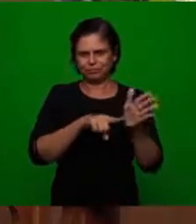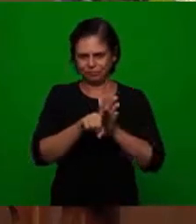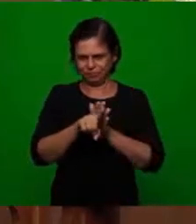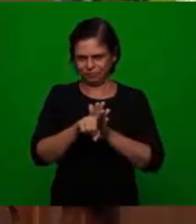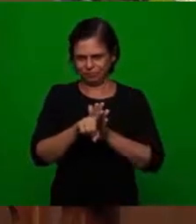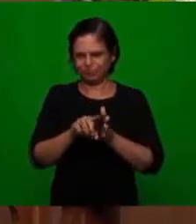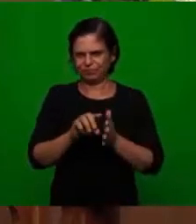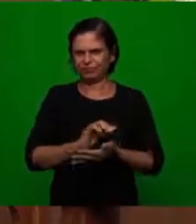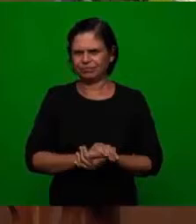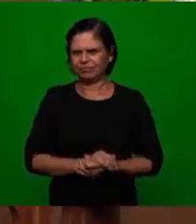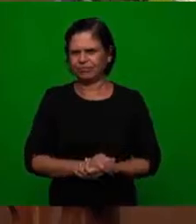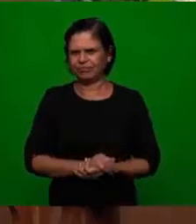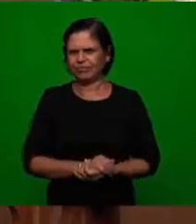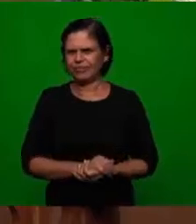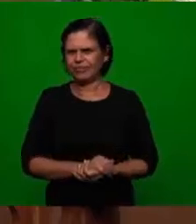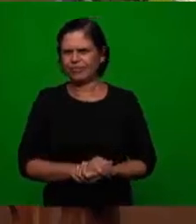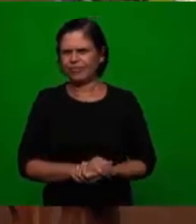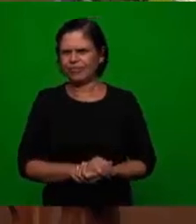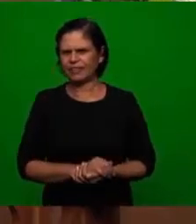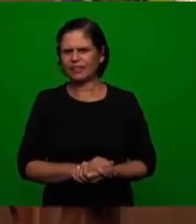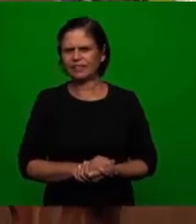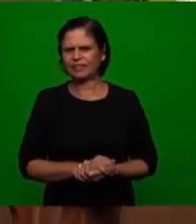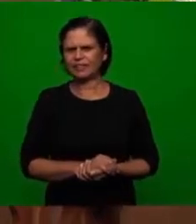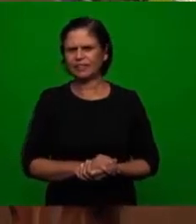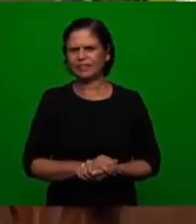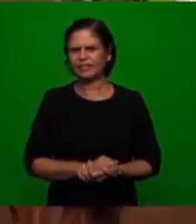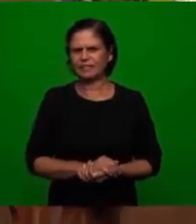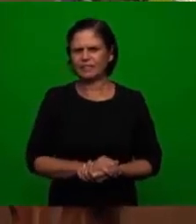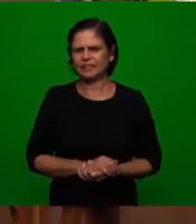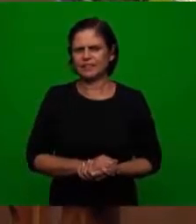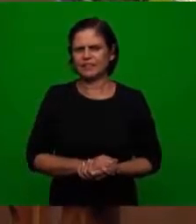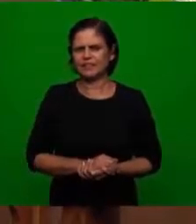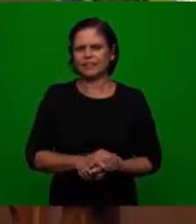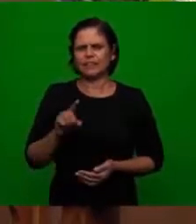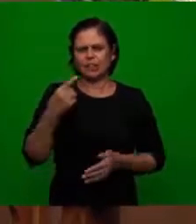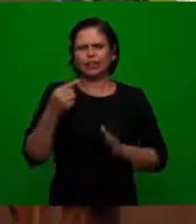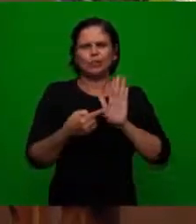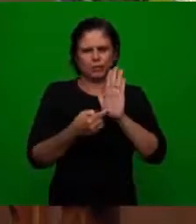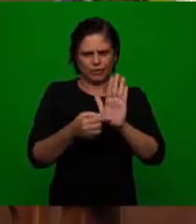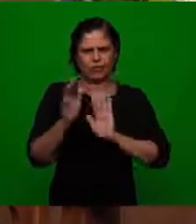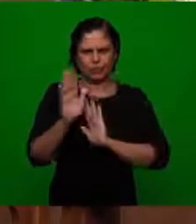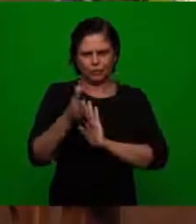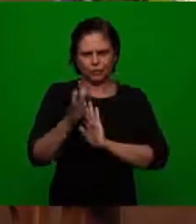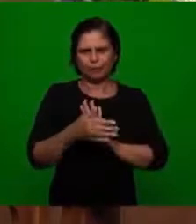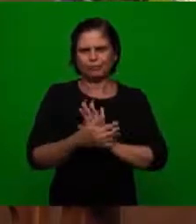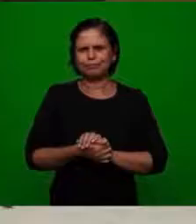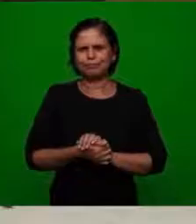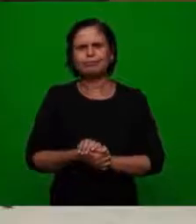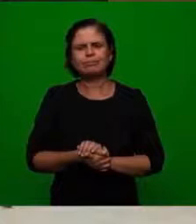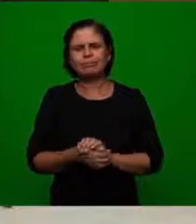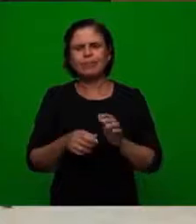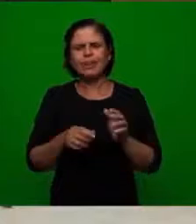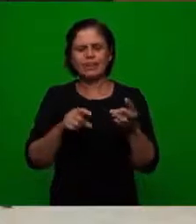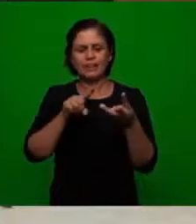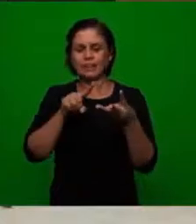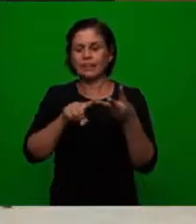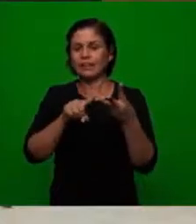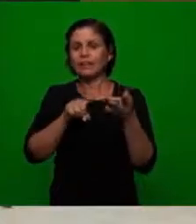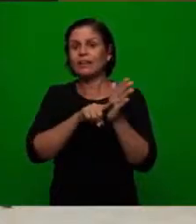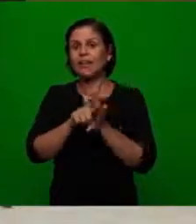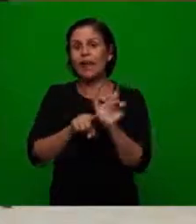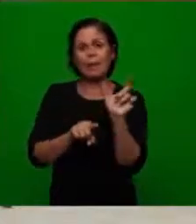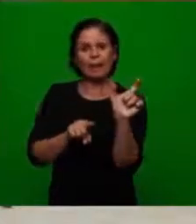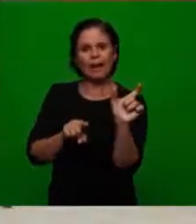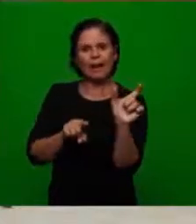third question we're going to see here now showing there the word enemy is